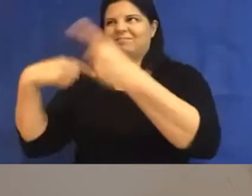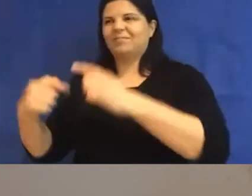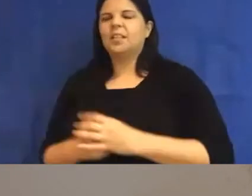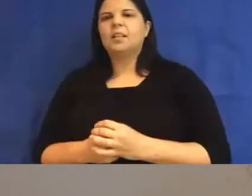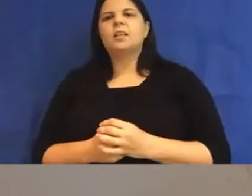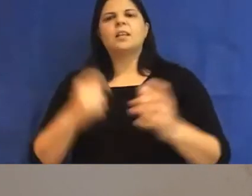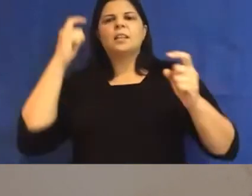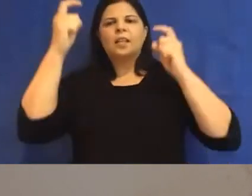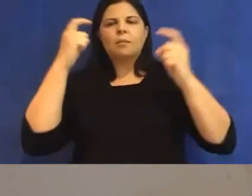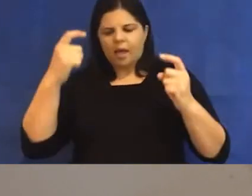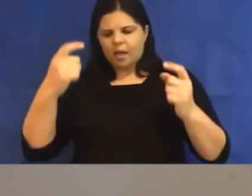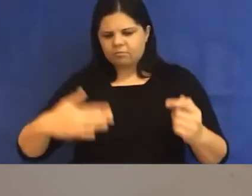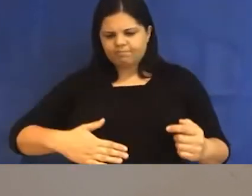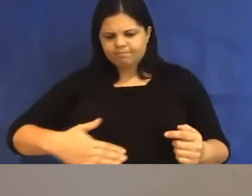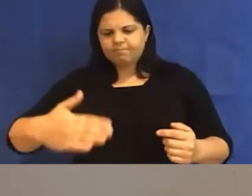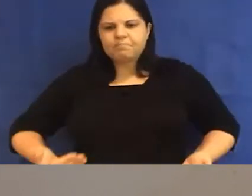become especially important.